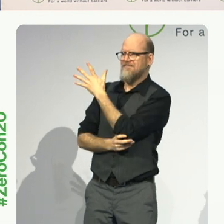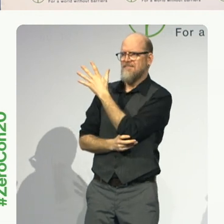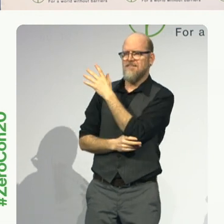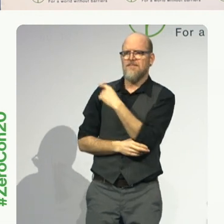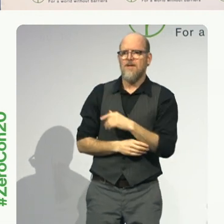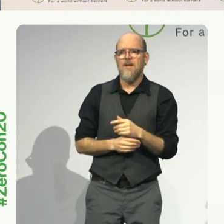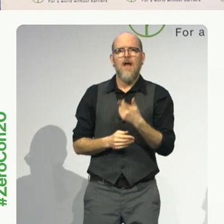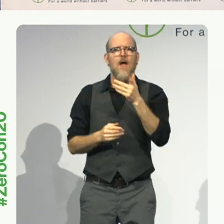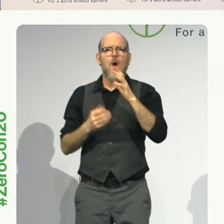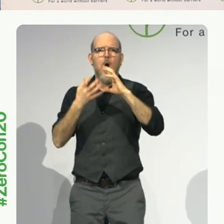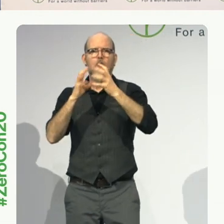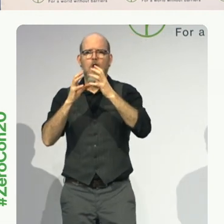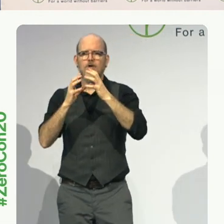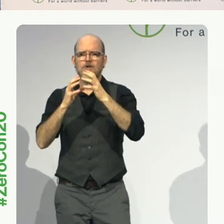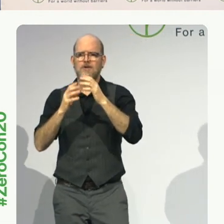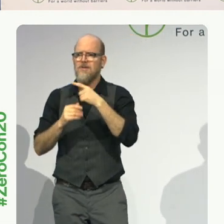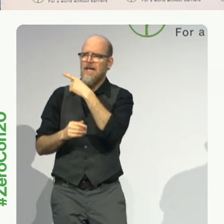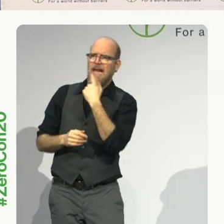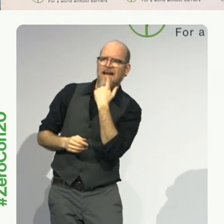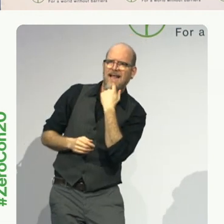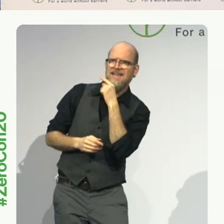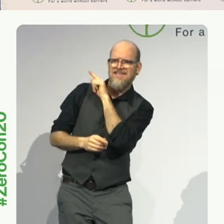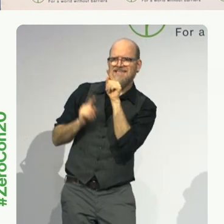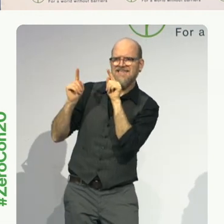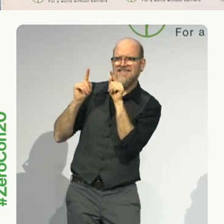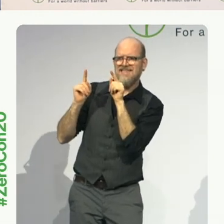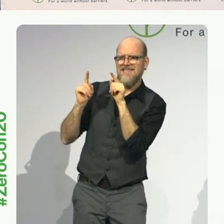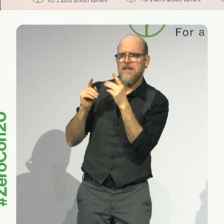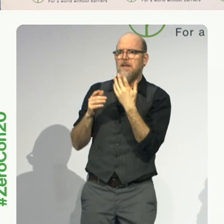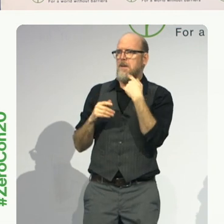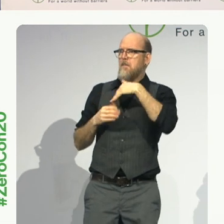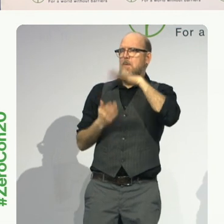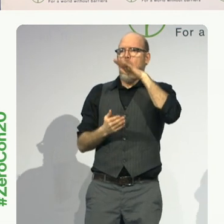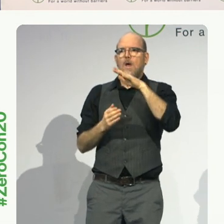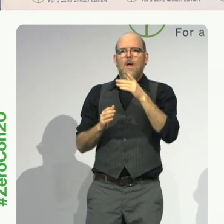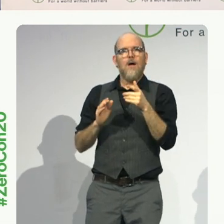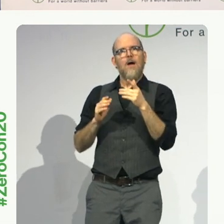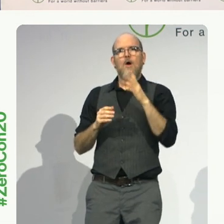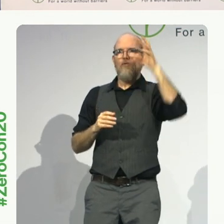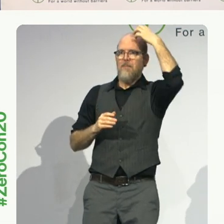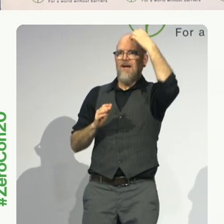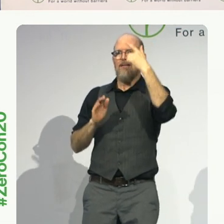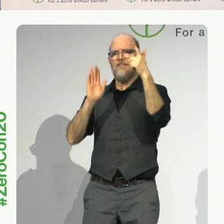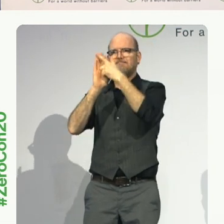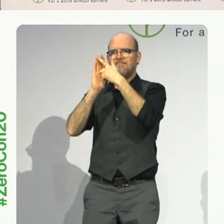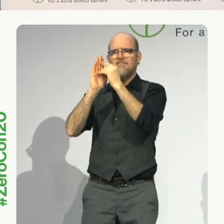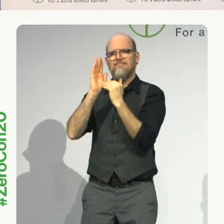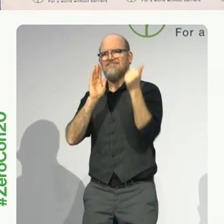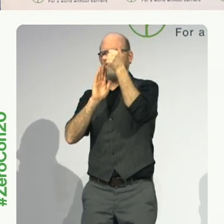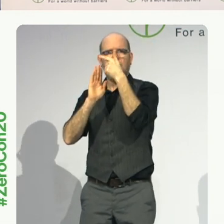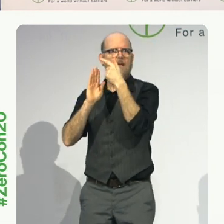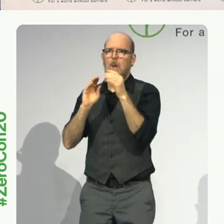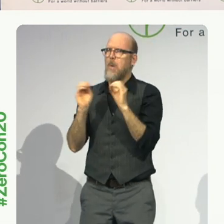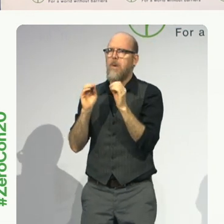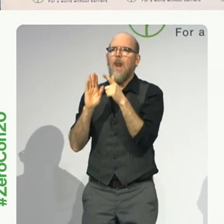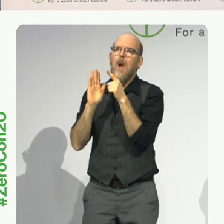clear constitutional guarantees to education for children with disabilities. They